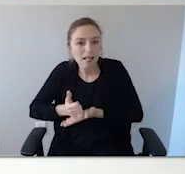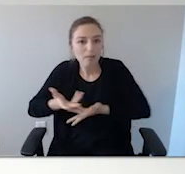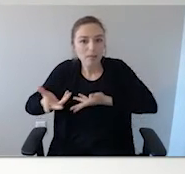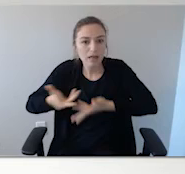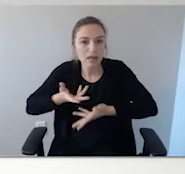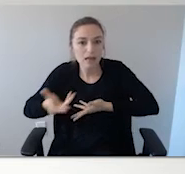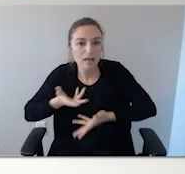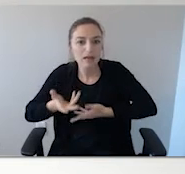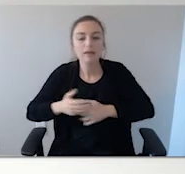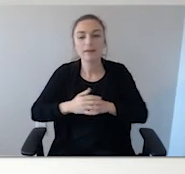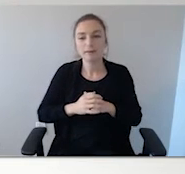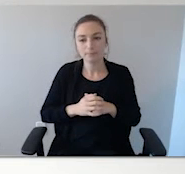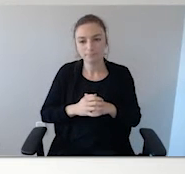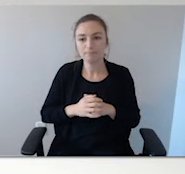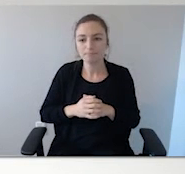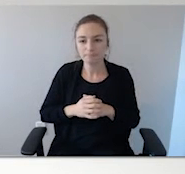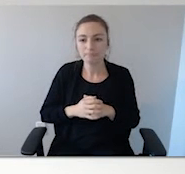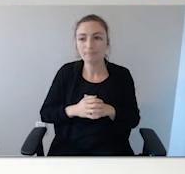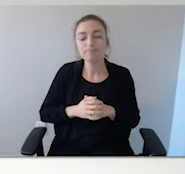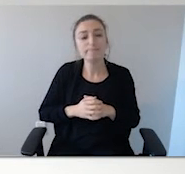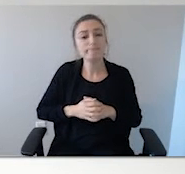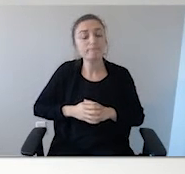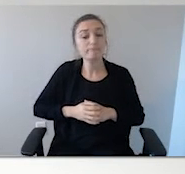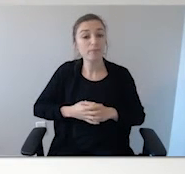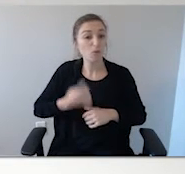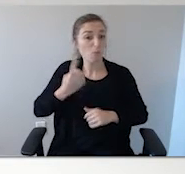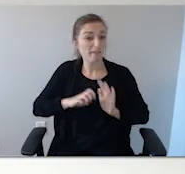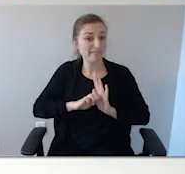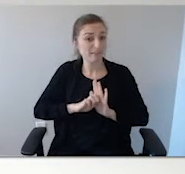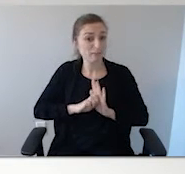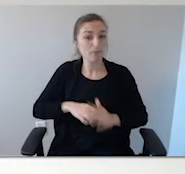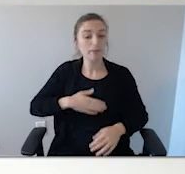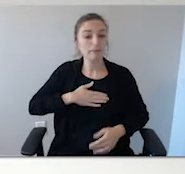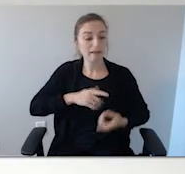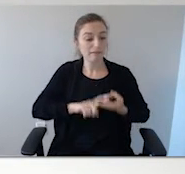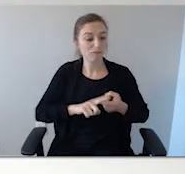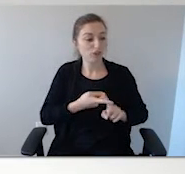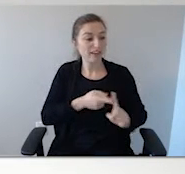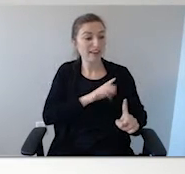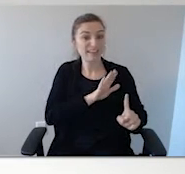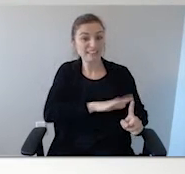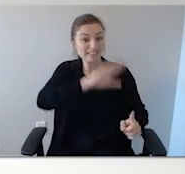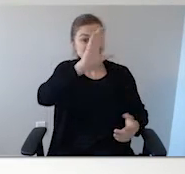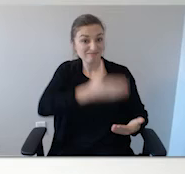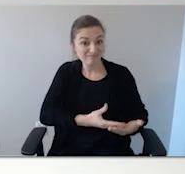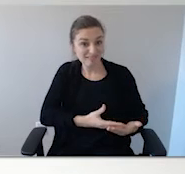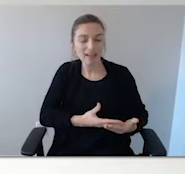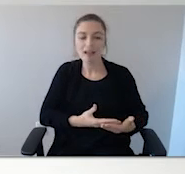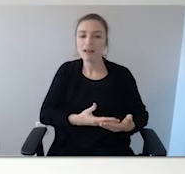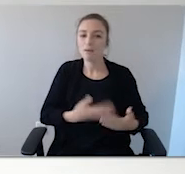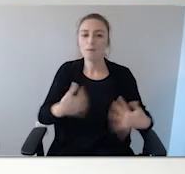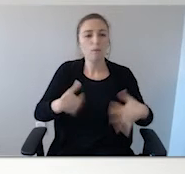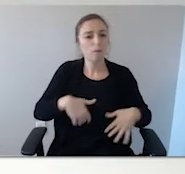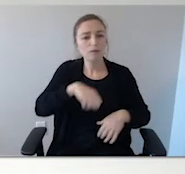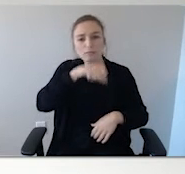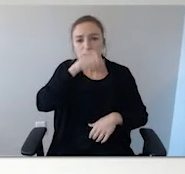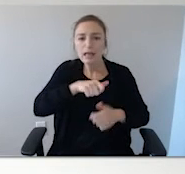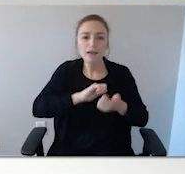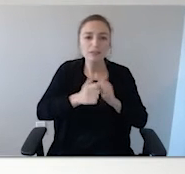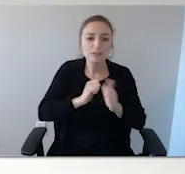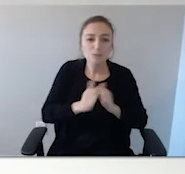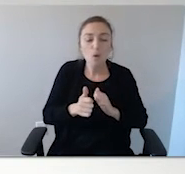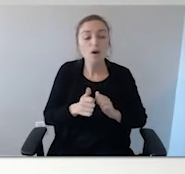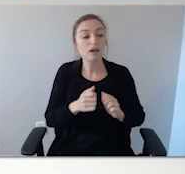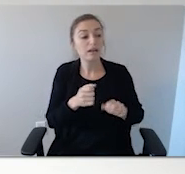redirect them if you can do it verbally. I have a friend whose older son is, he loves sports. It doesn't matter what sport it